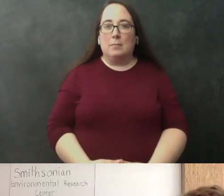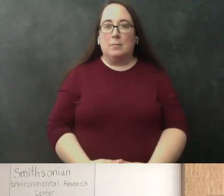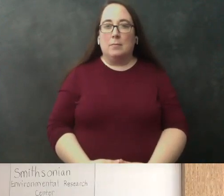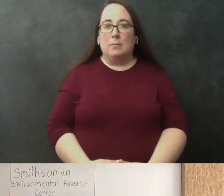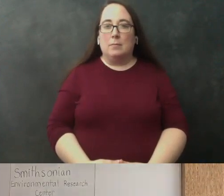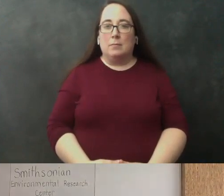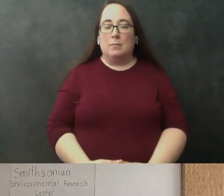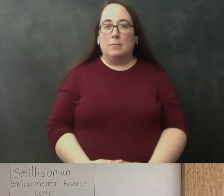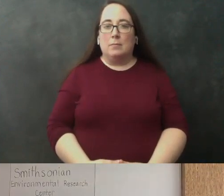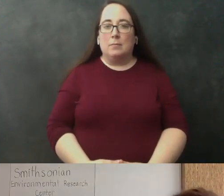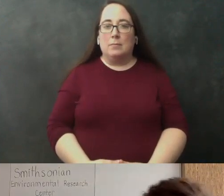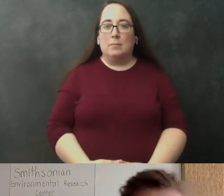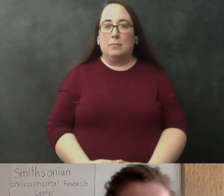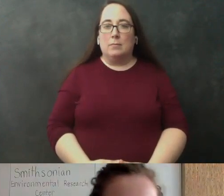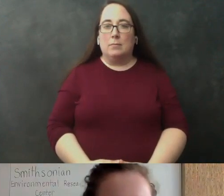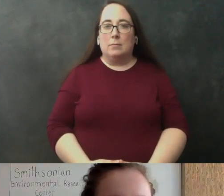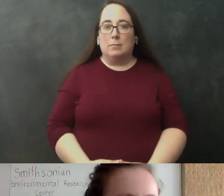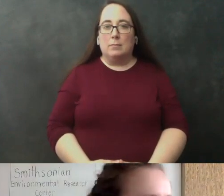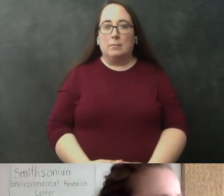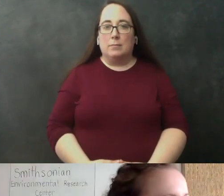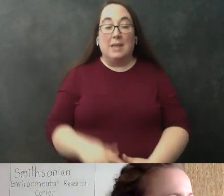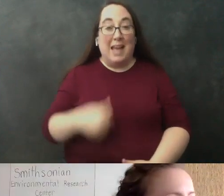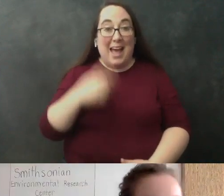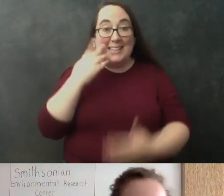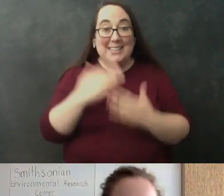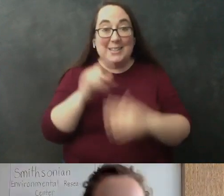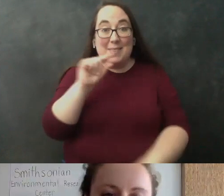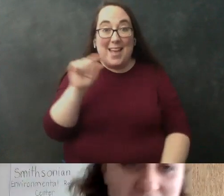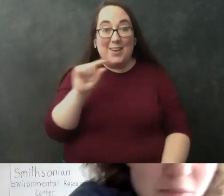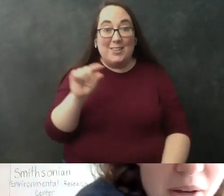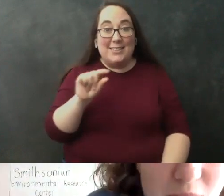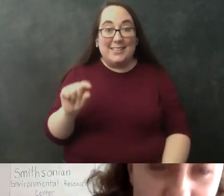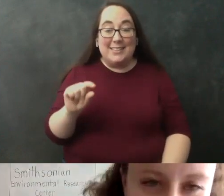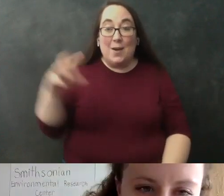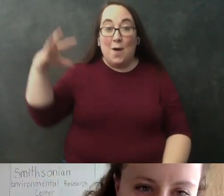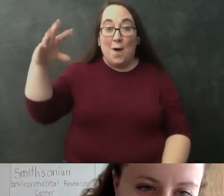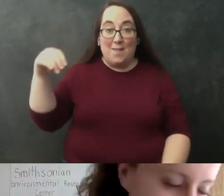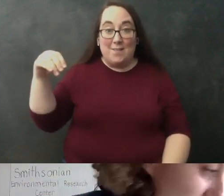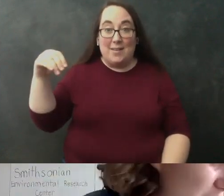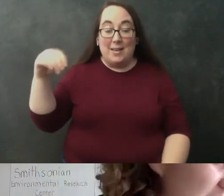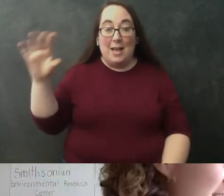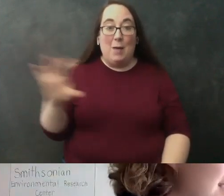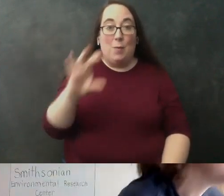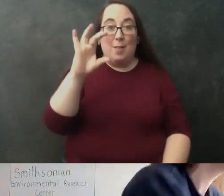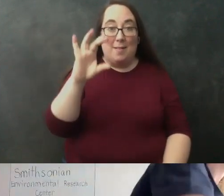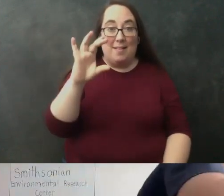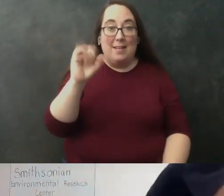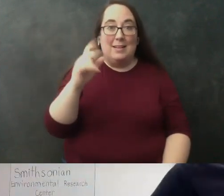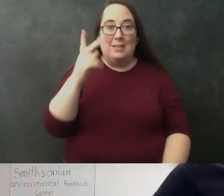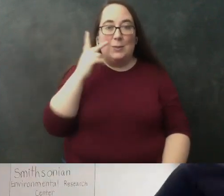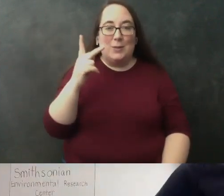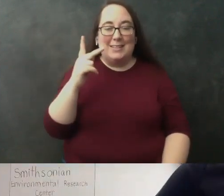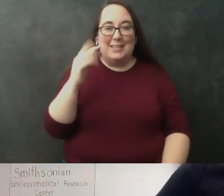all right oh i think i see some layers so i'm going to turn off my activity camera and move it to my regular one so that you can see the side